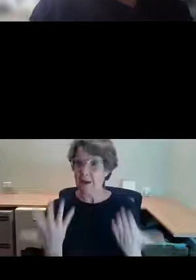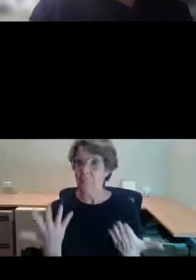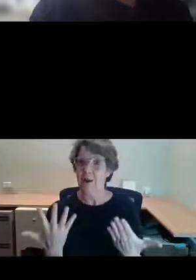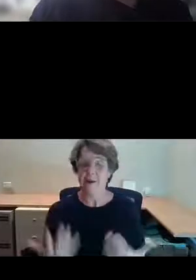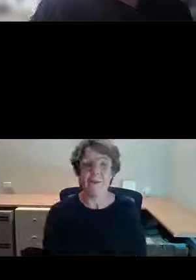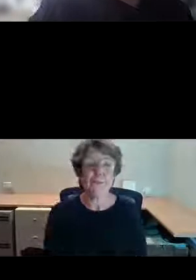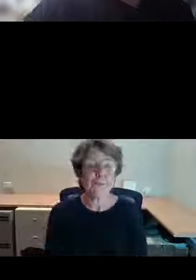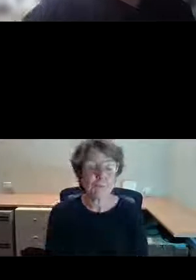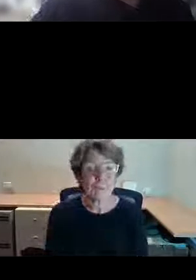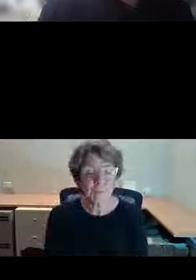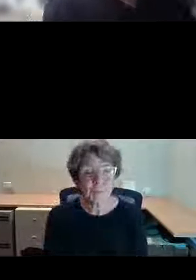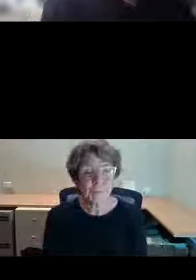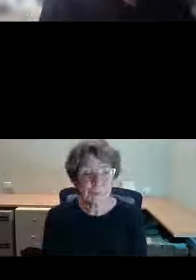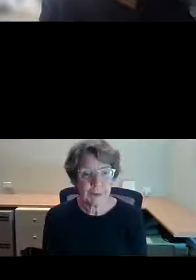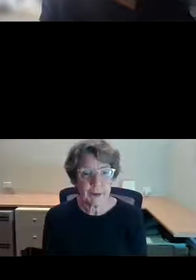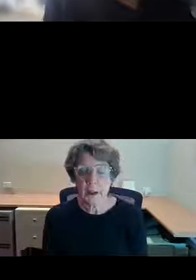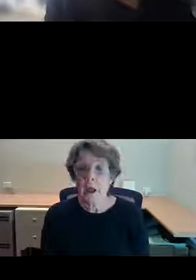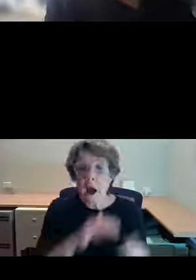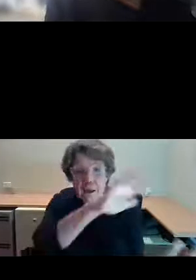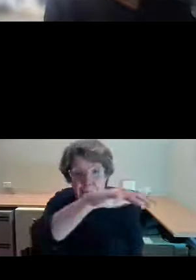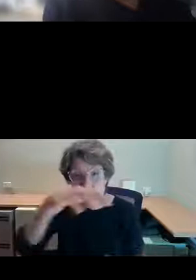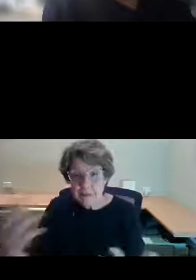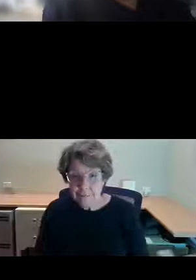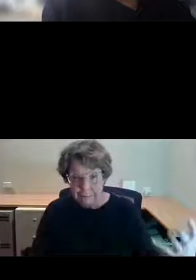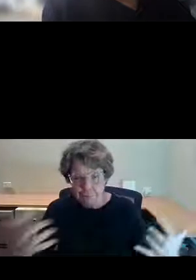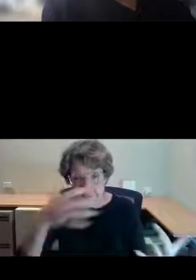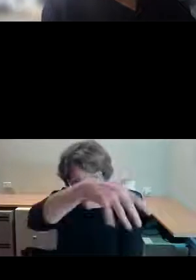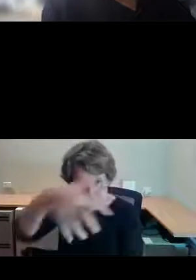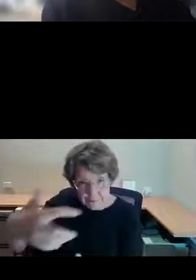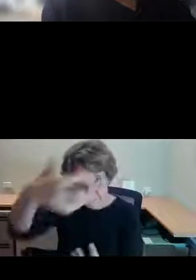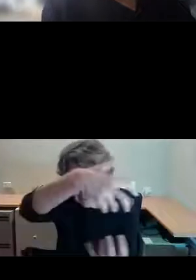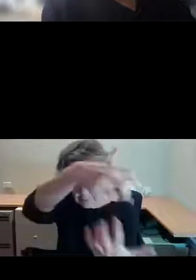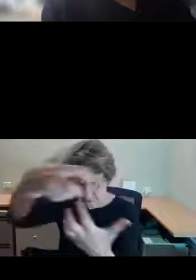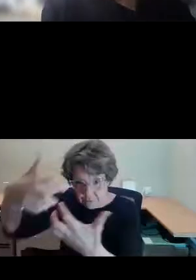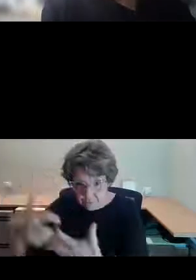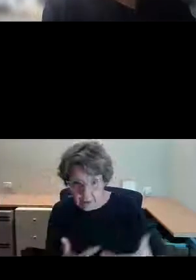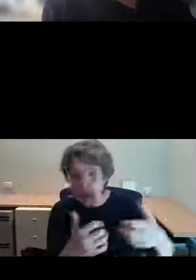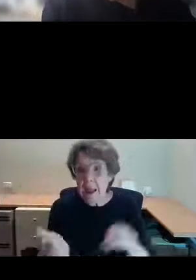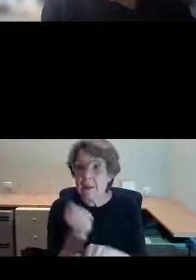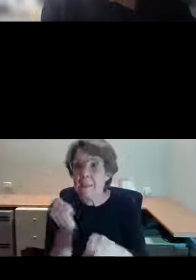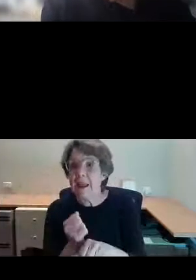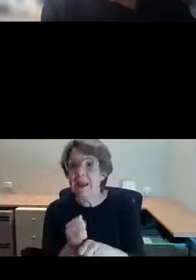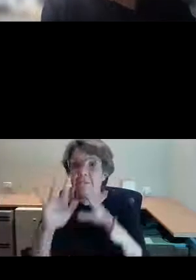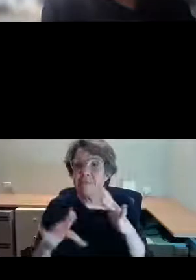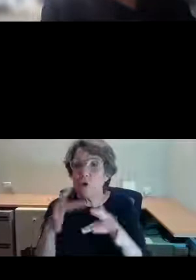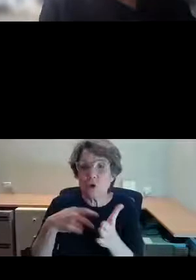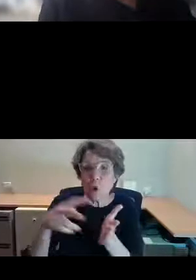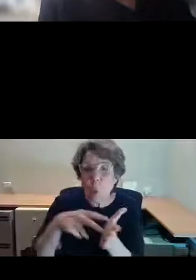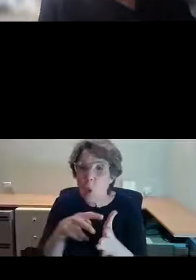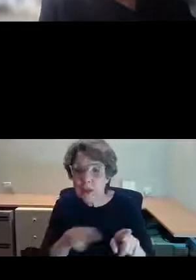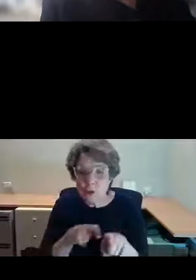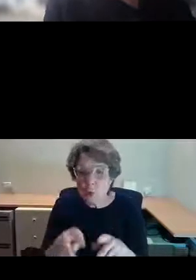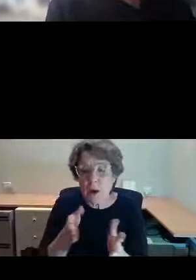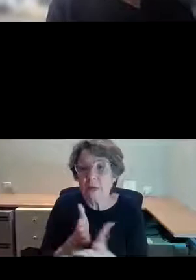So I've combined all these things and created a virtual walking tour along Sydney streets, looking from the ground up